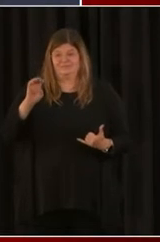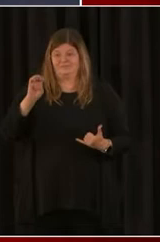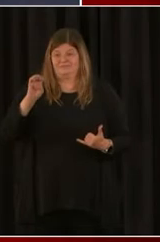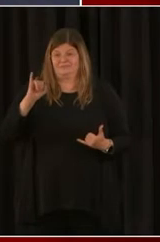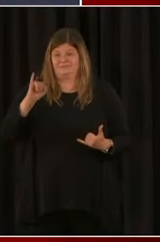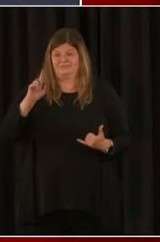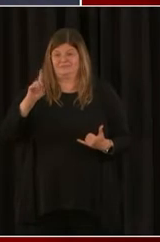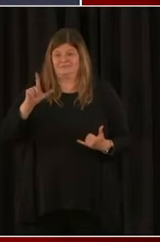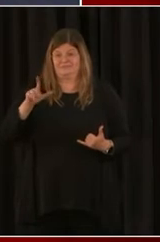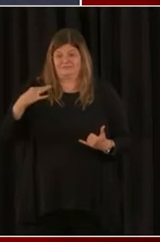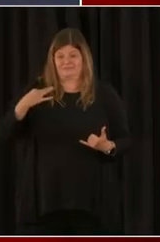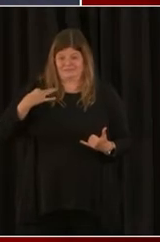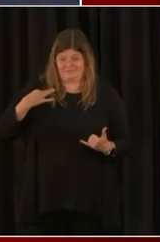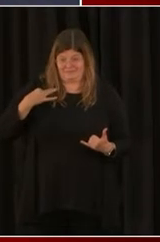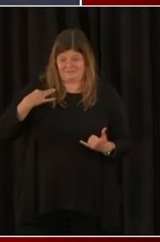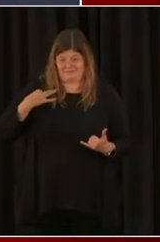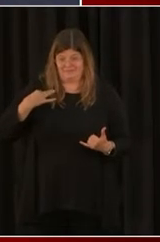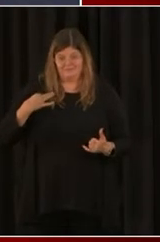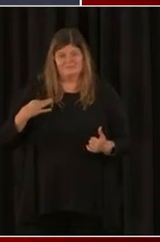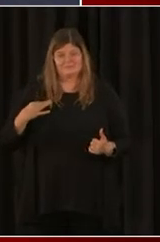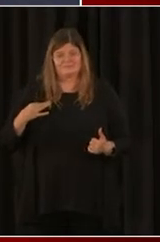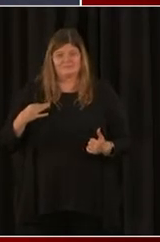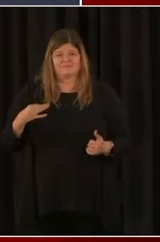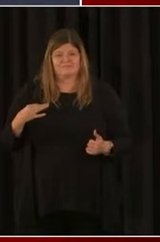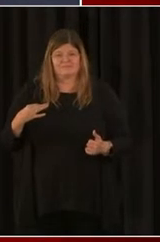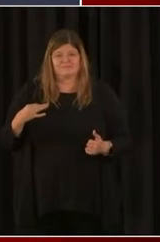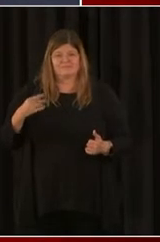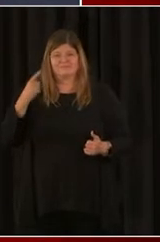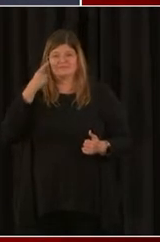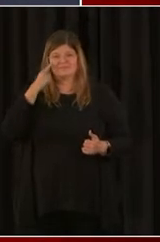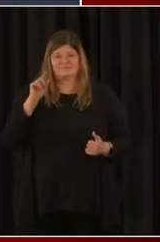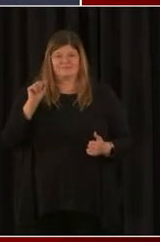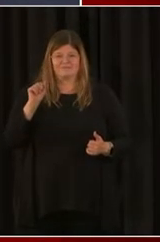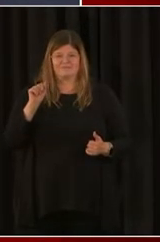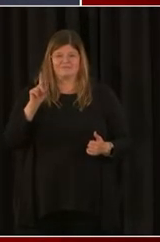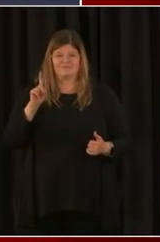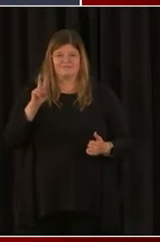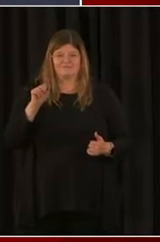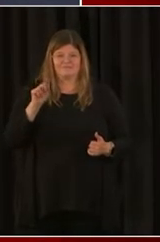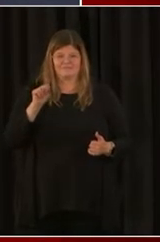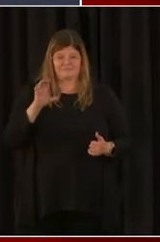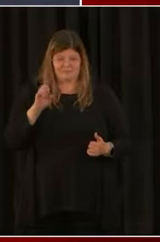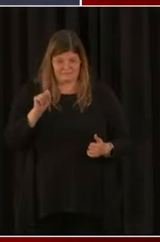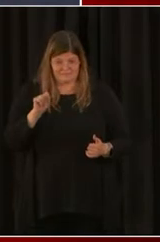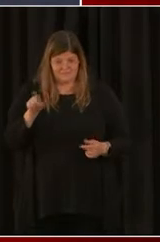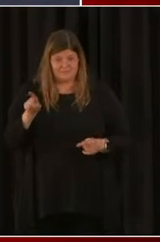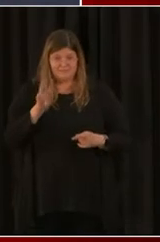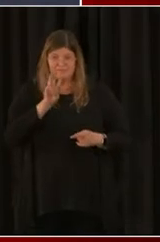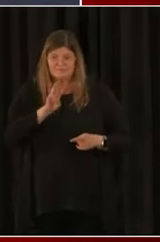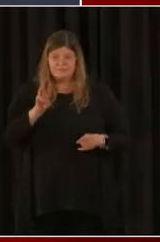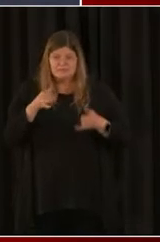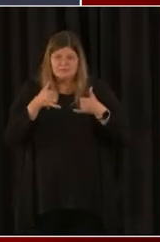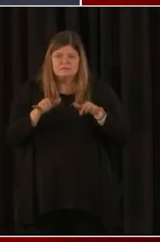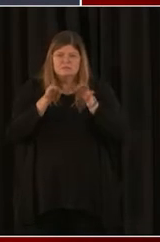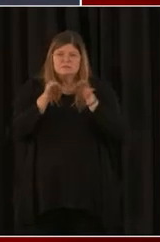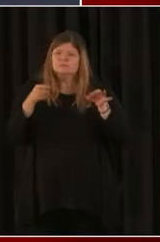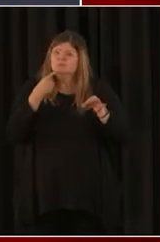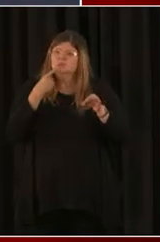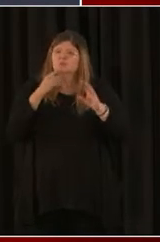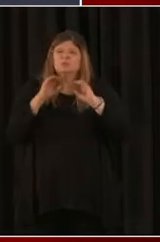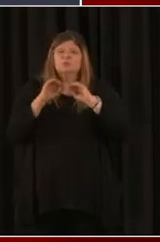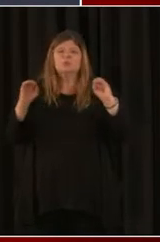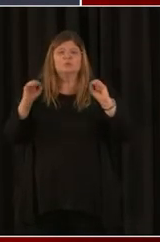for advancement. If you go online right now, it does still say that there is no funding for advancement.